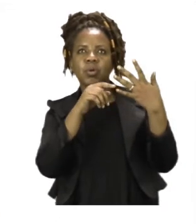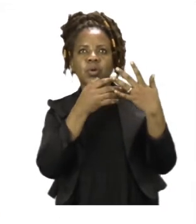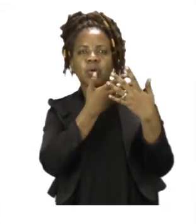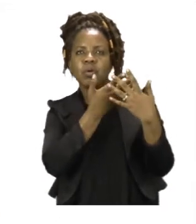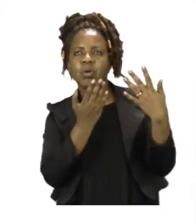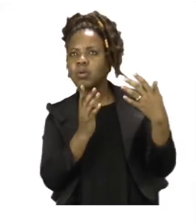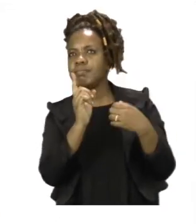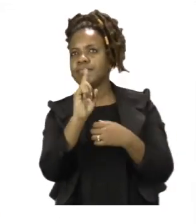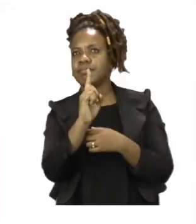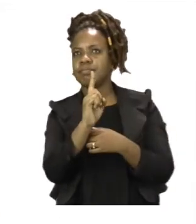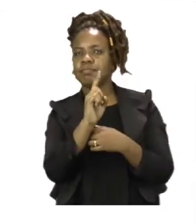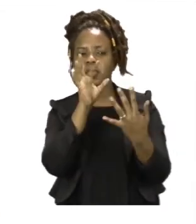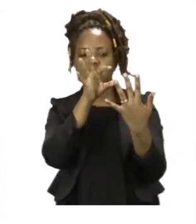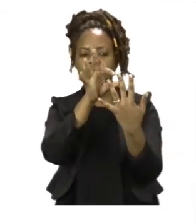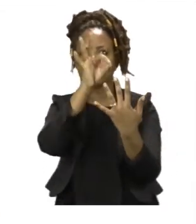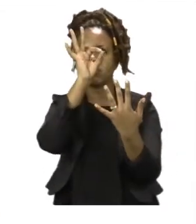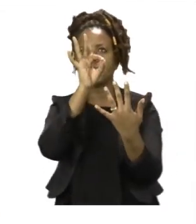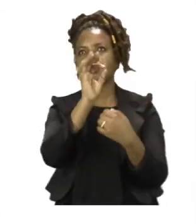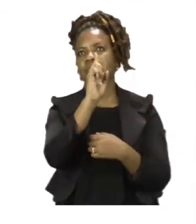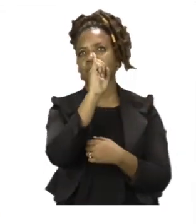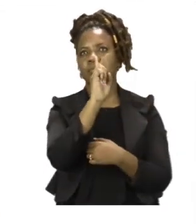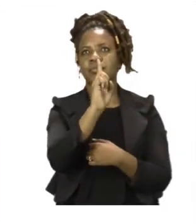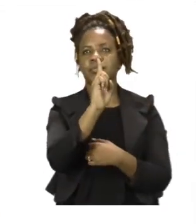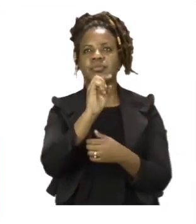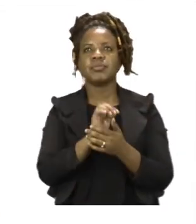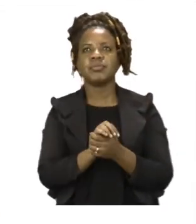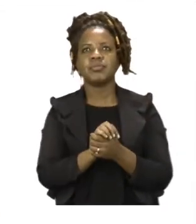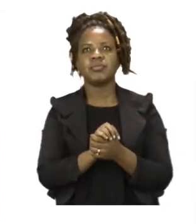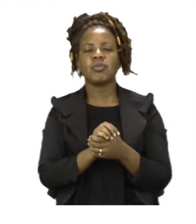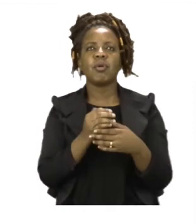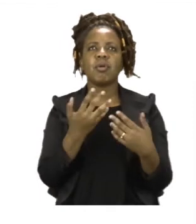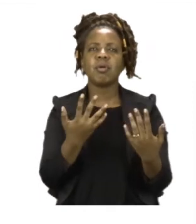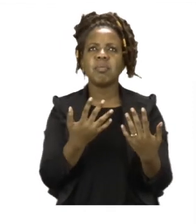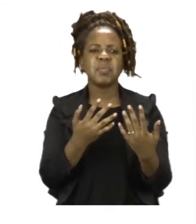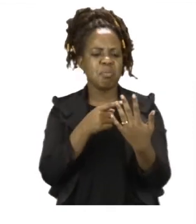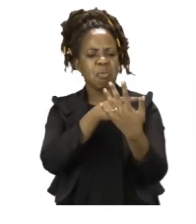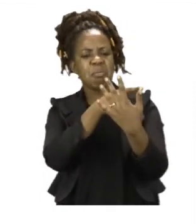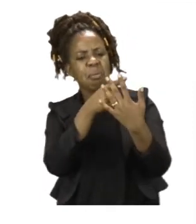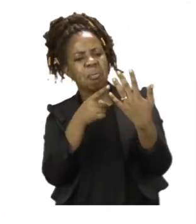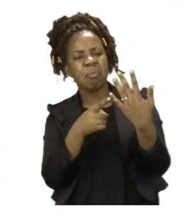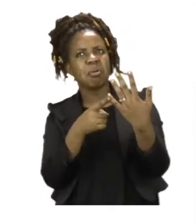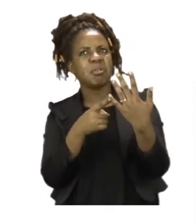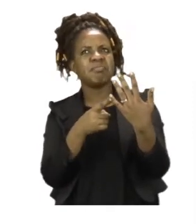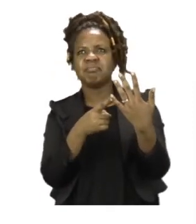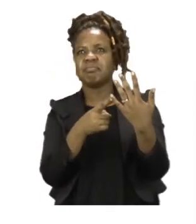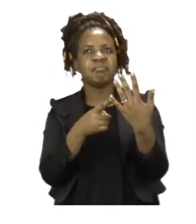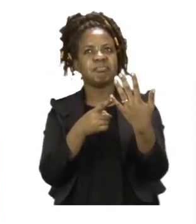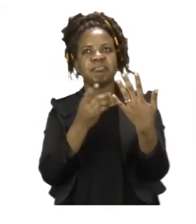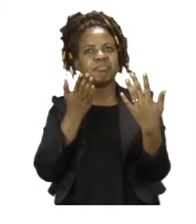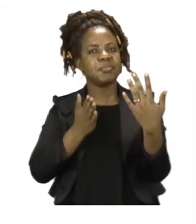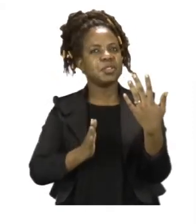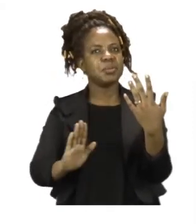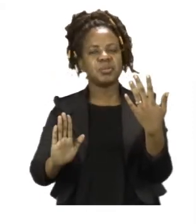But just choose one. And if what you want to become is not there, that's okay. You can still write what